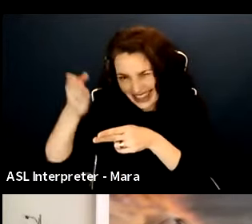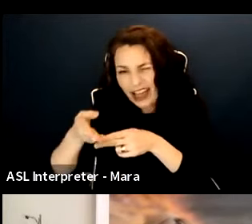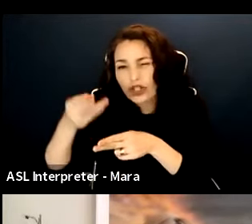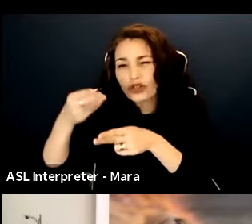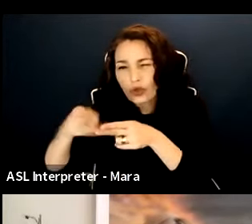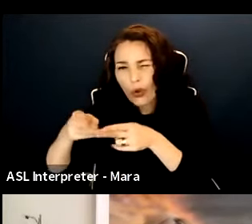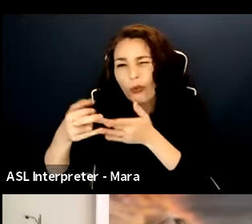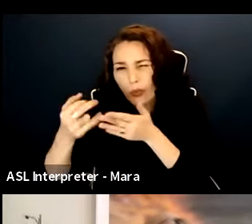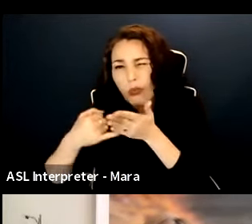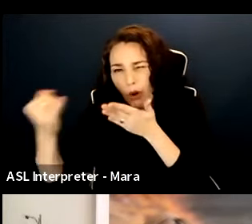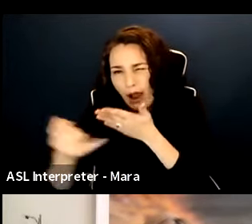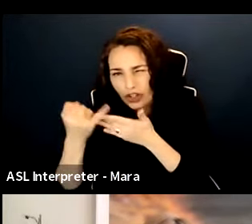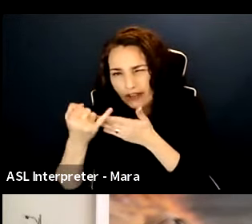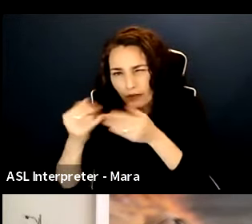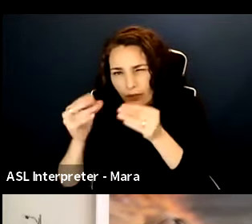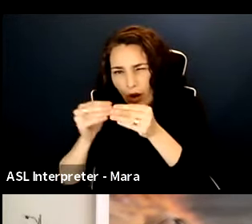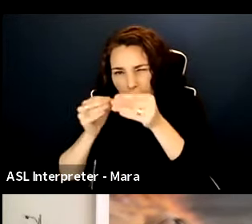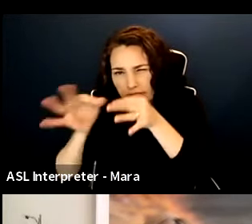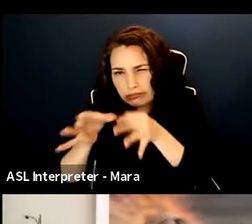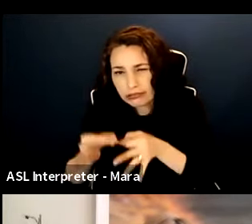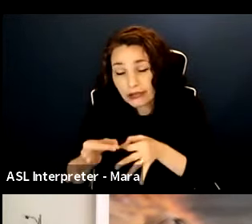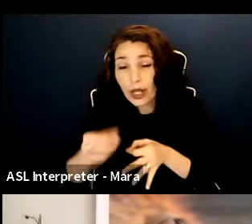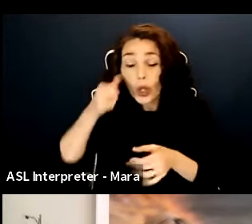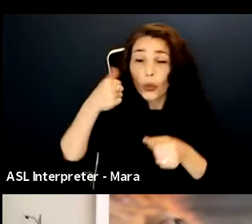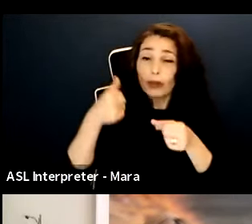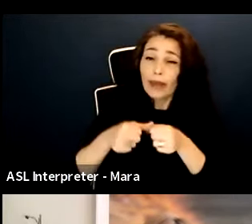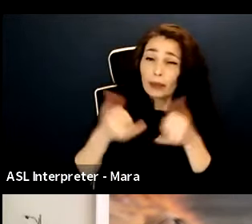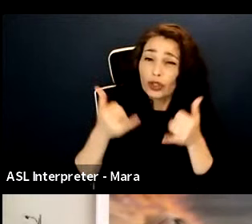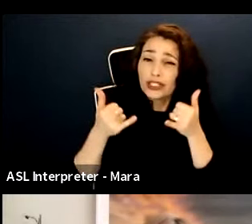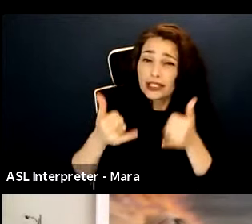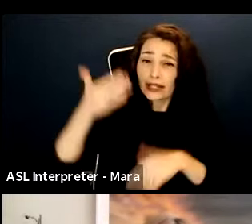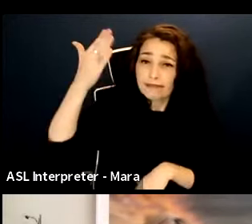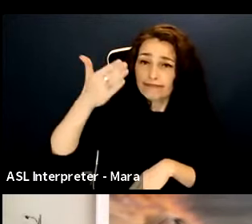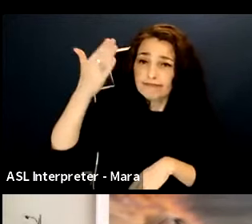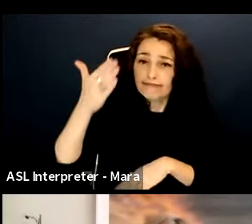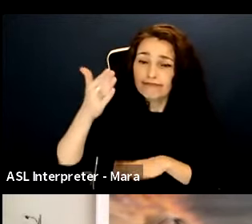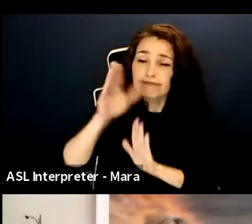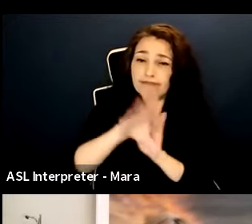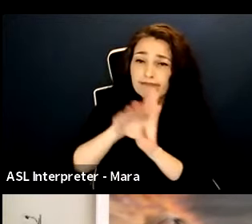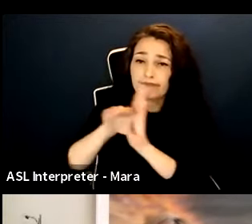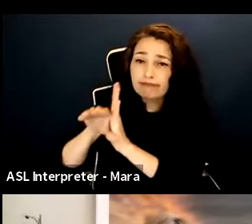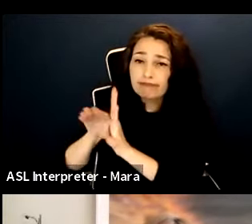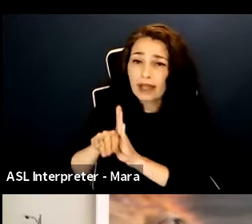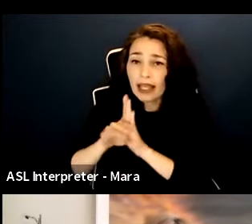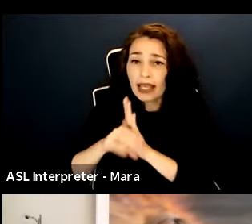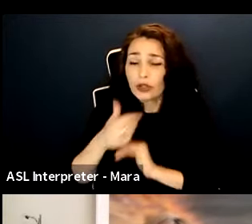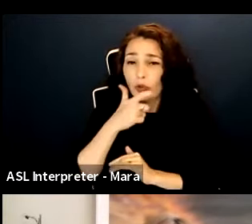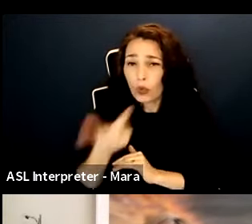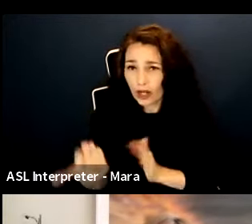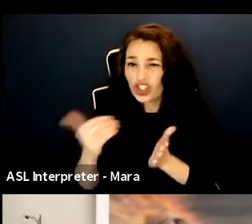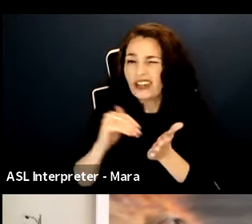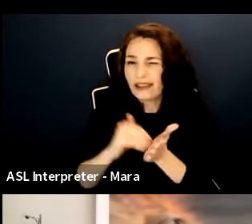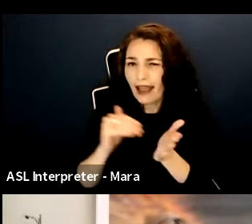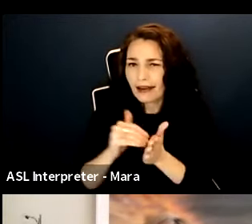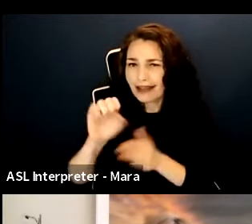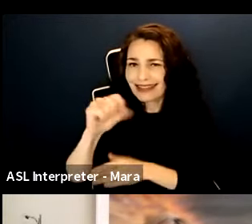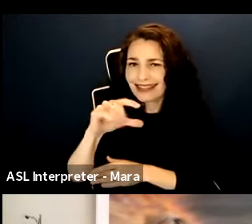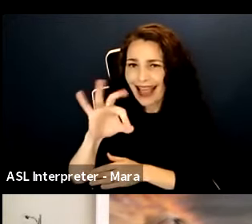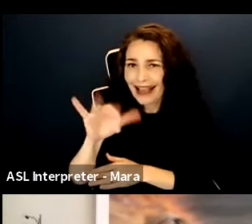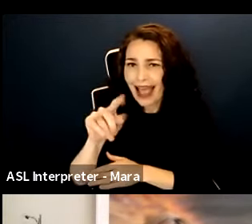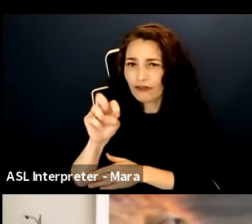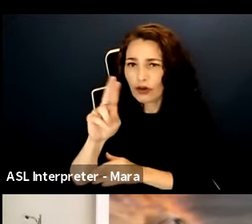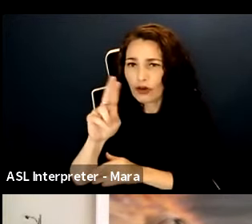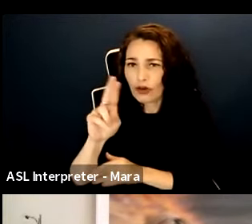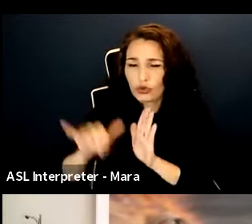As a reminder, today's program is being recorded and you can watch the replay right here on SAG-AFTRA's YouTube channel, along with lots more